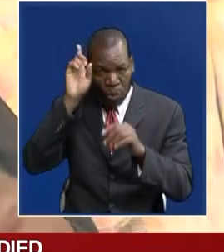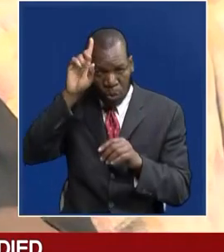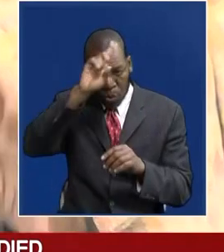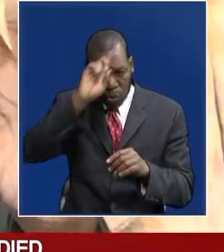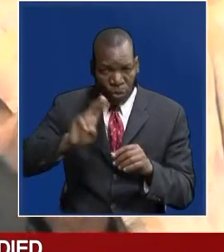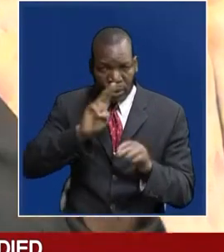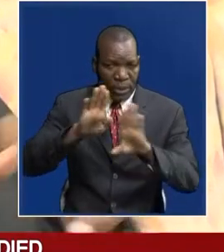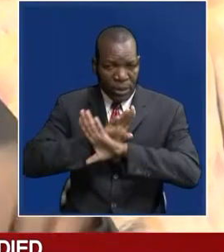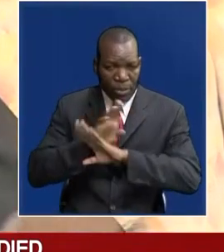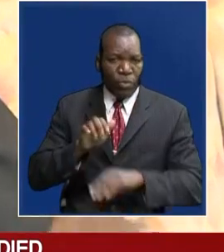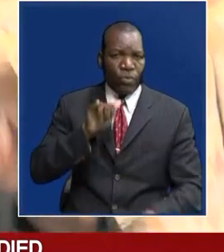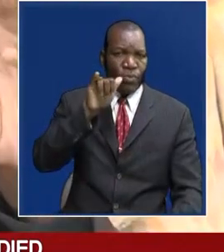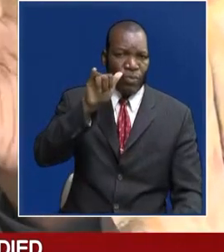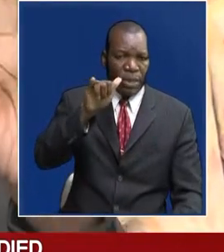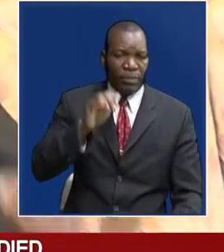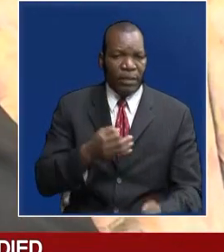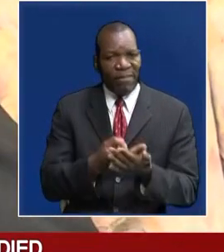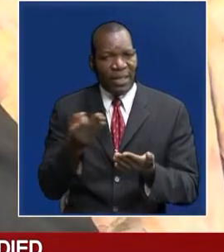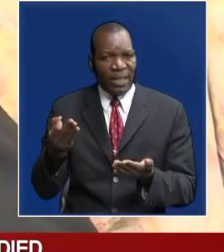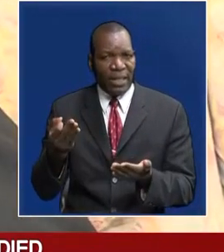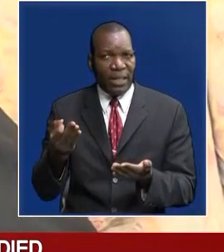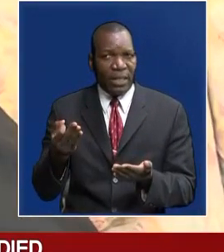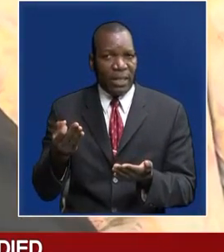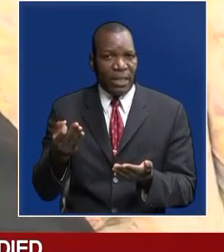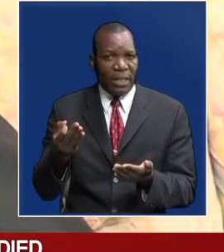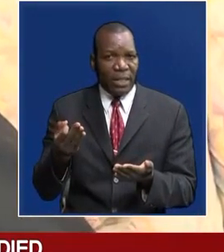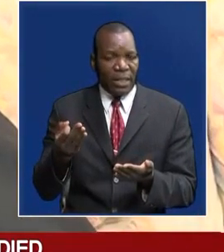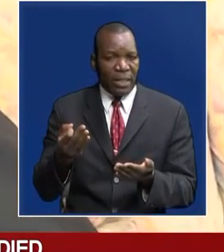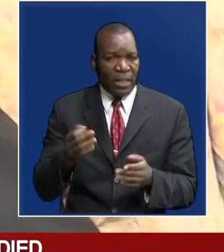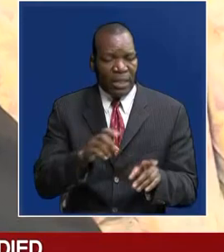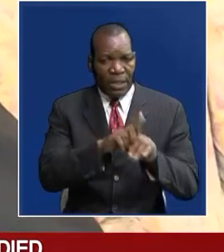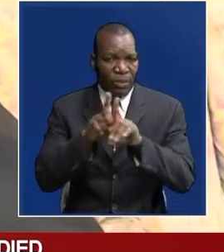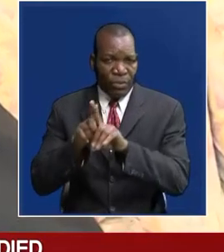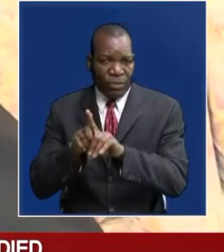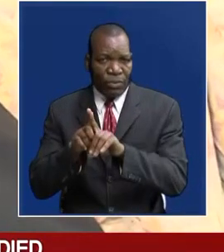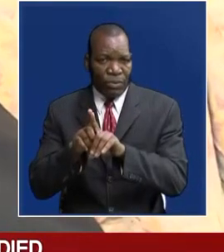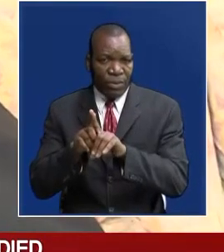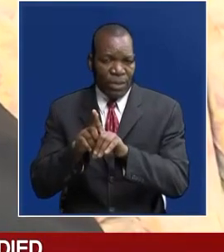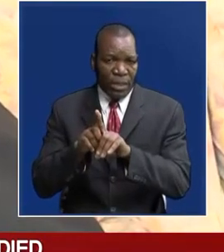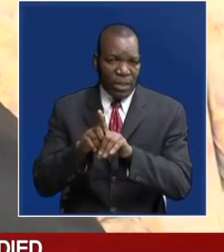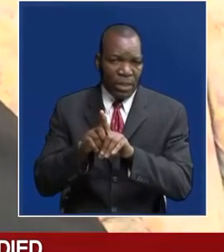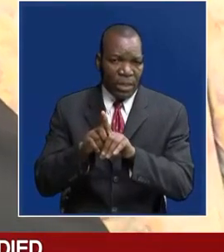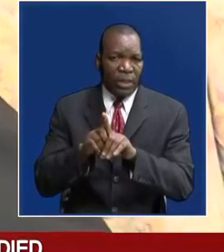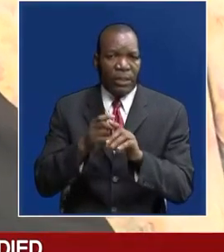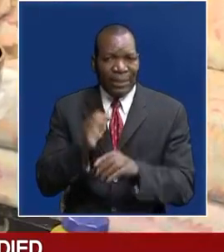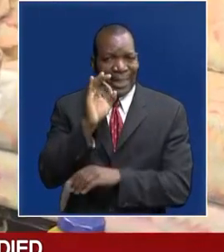plane was using fair to take off after attending then Zaire's 12th Independence anniversary celebrations in 1972.